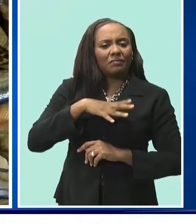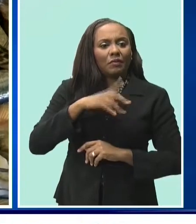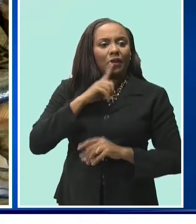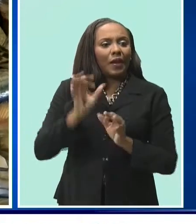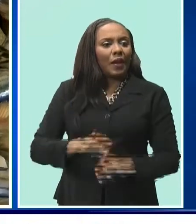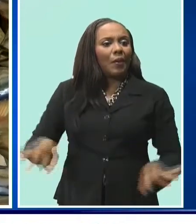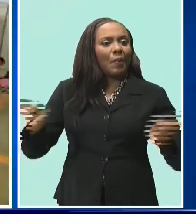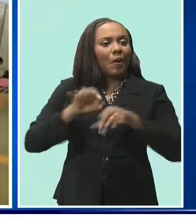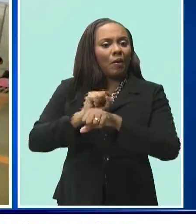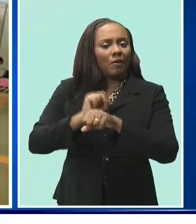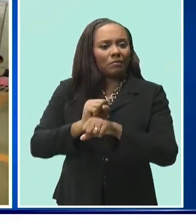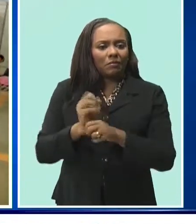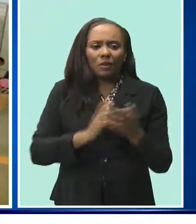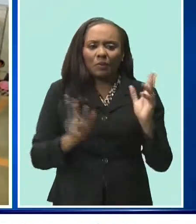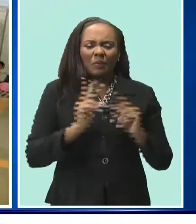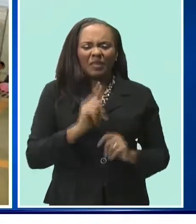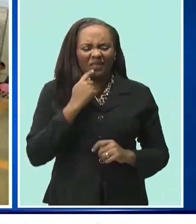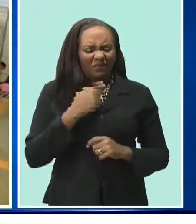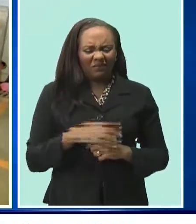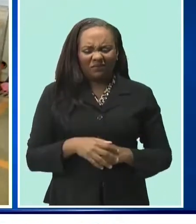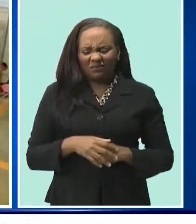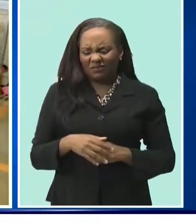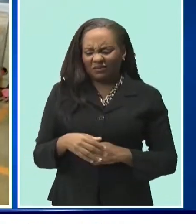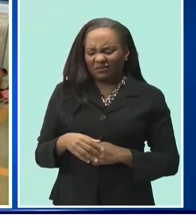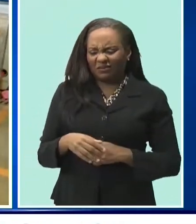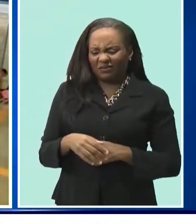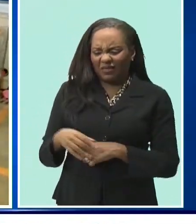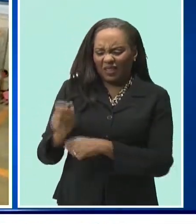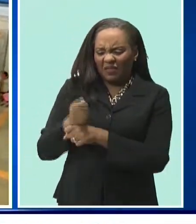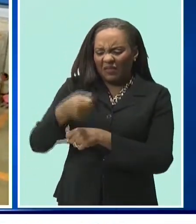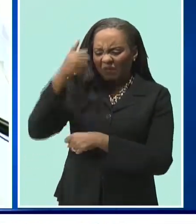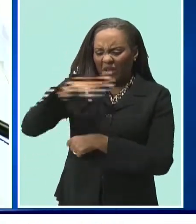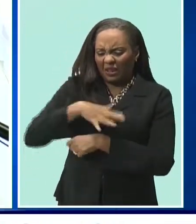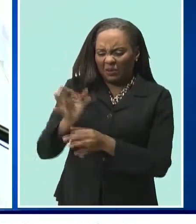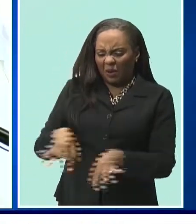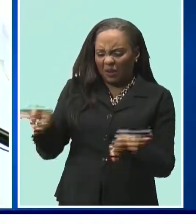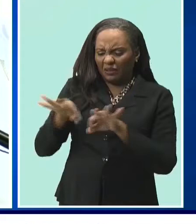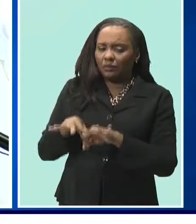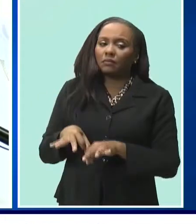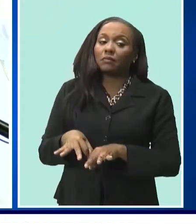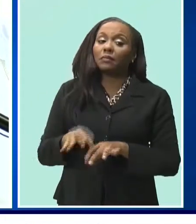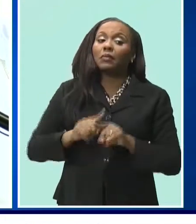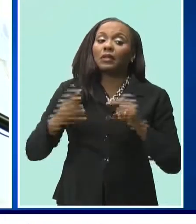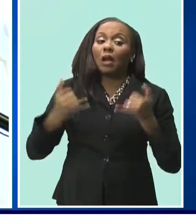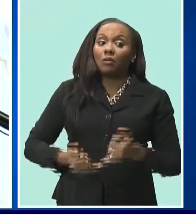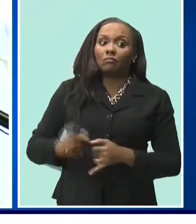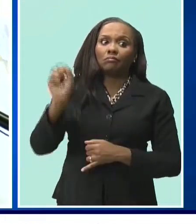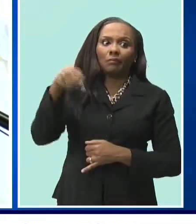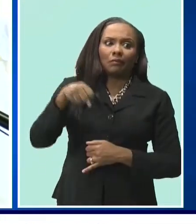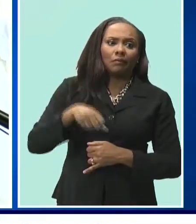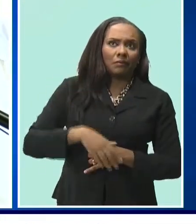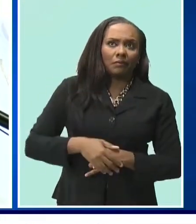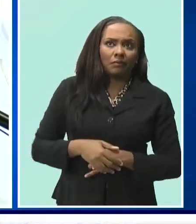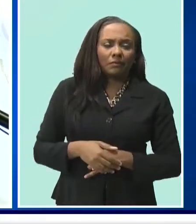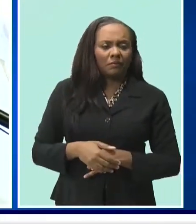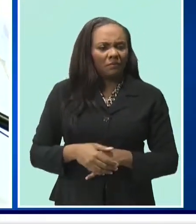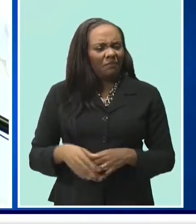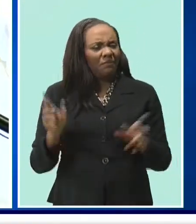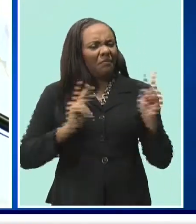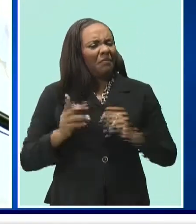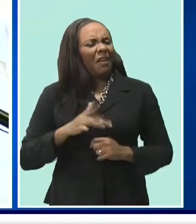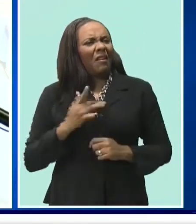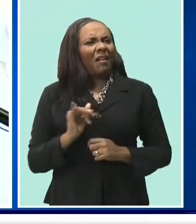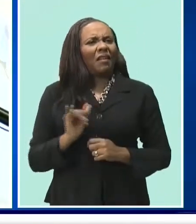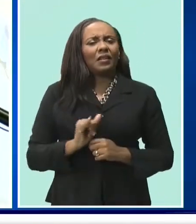have understood it probably but fishermen are so essential to what we do. Sometimes people seem to think that you need to have